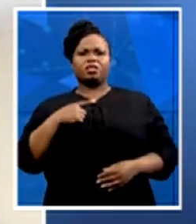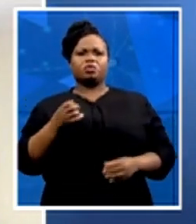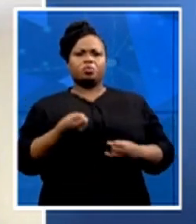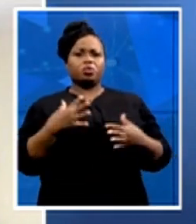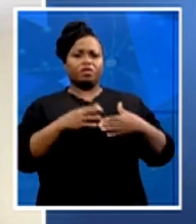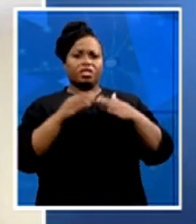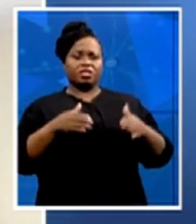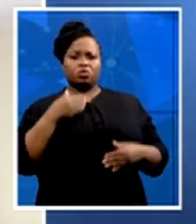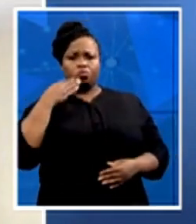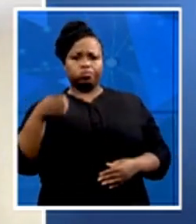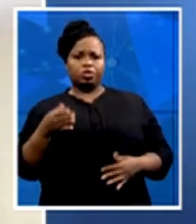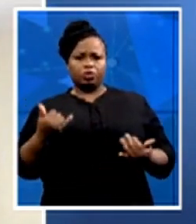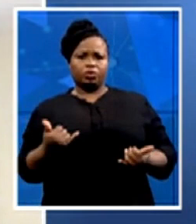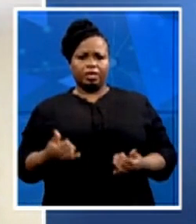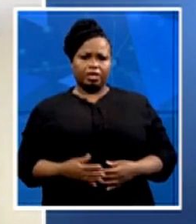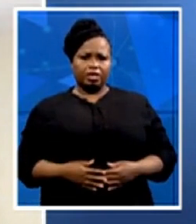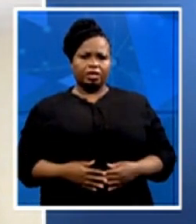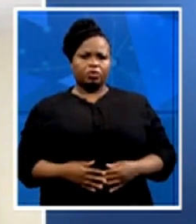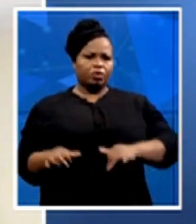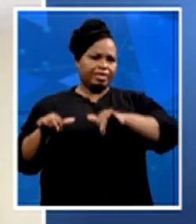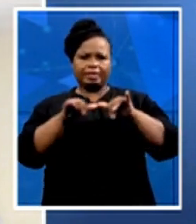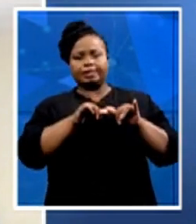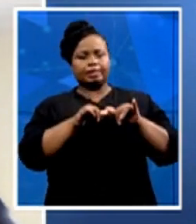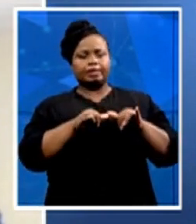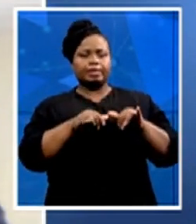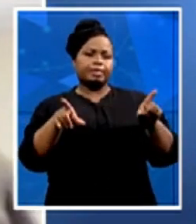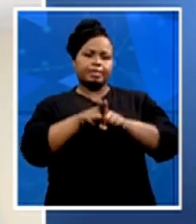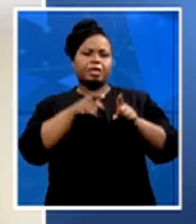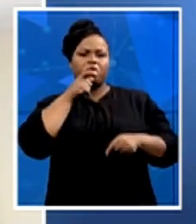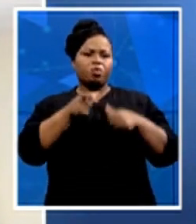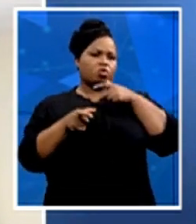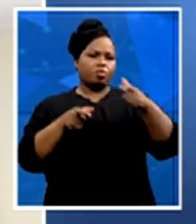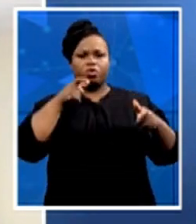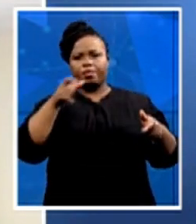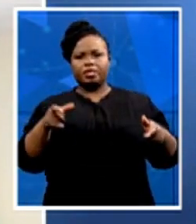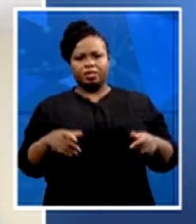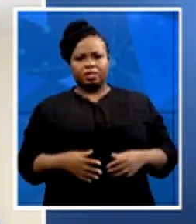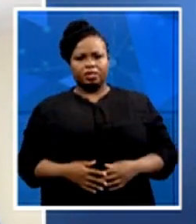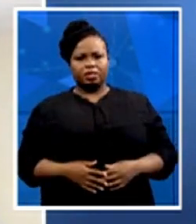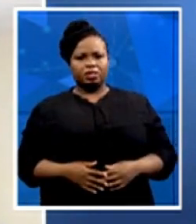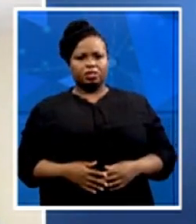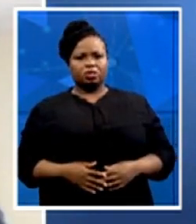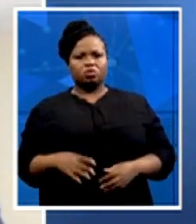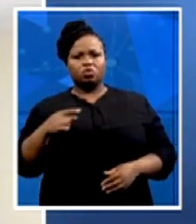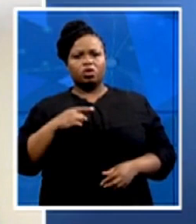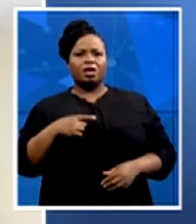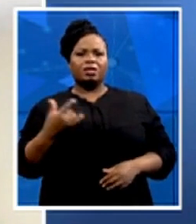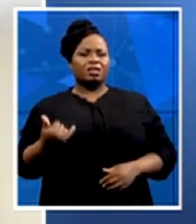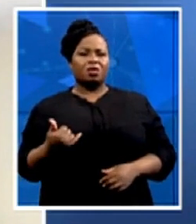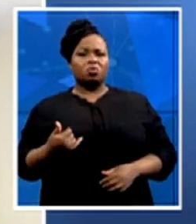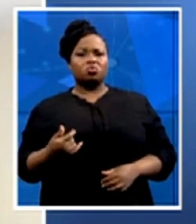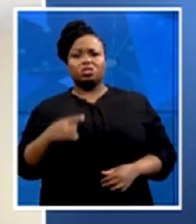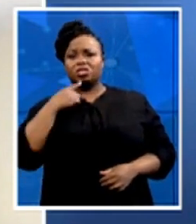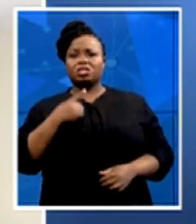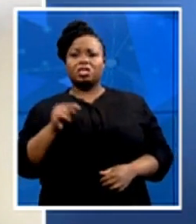the same hymn sheet book. And they are not in their, you know, your ideological space of, well, this is what my party believes in, this is what